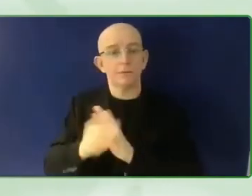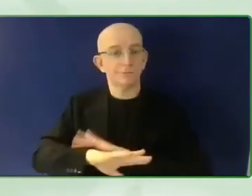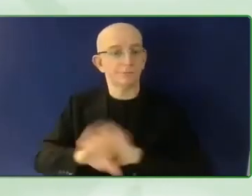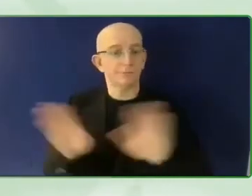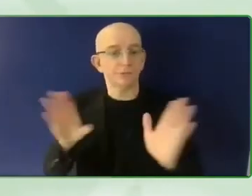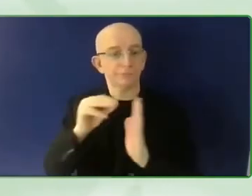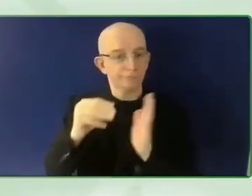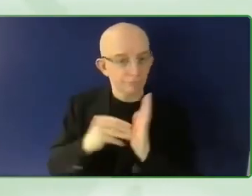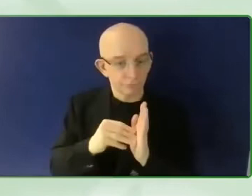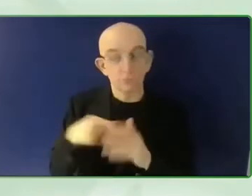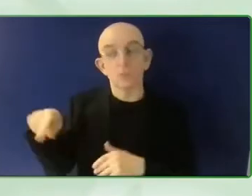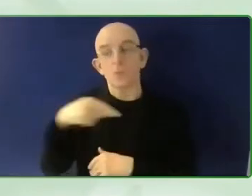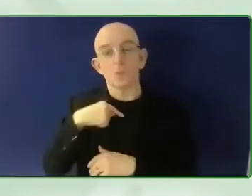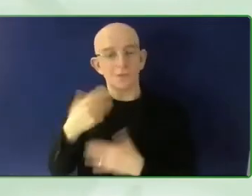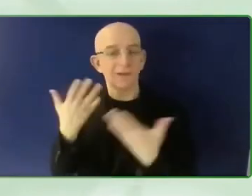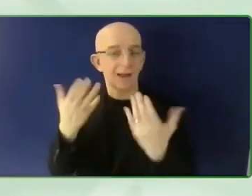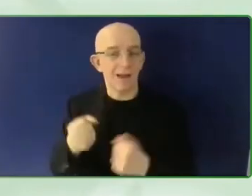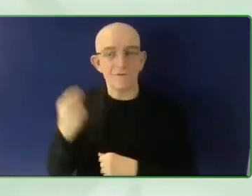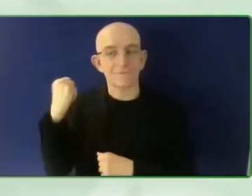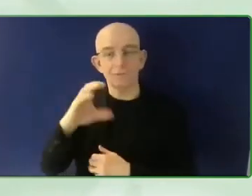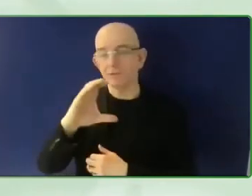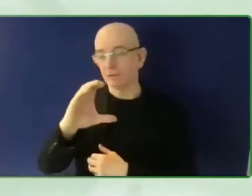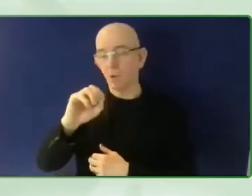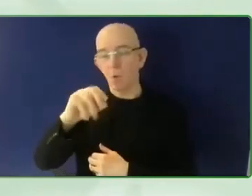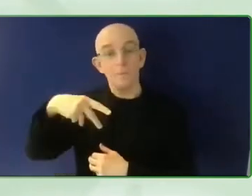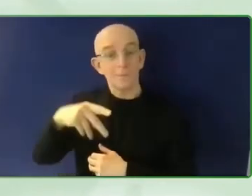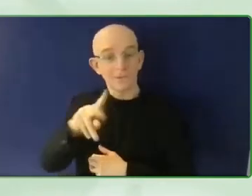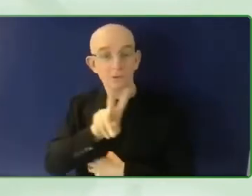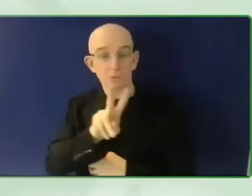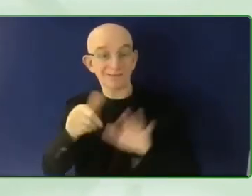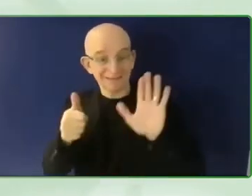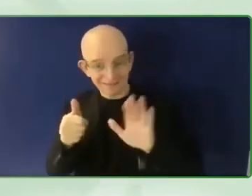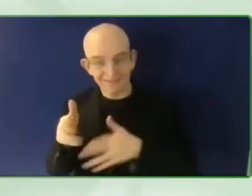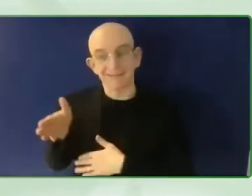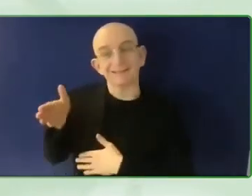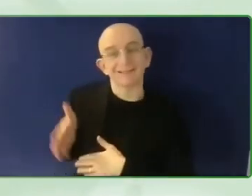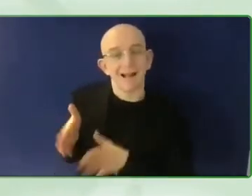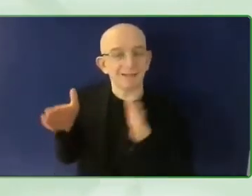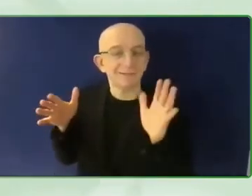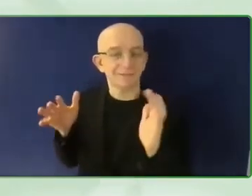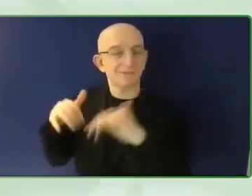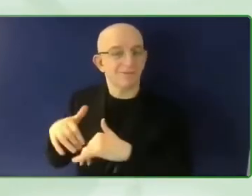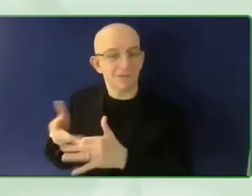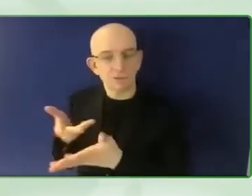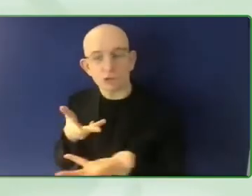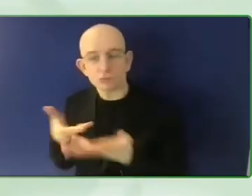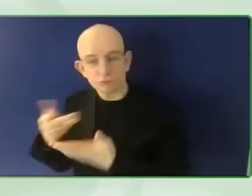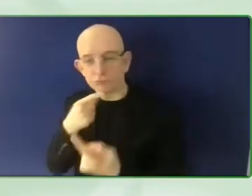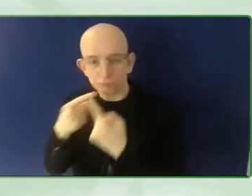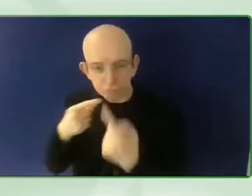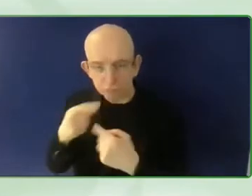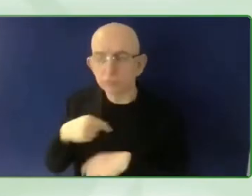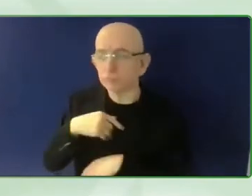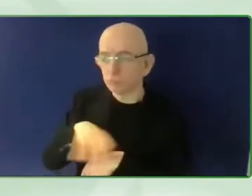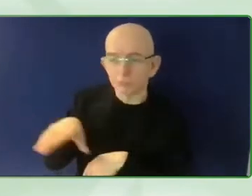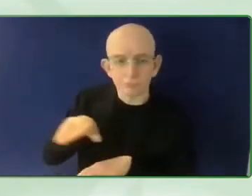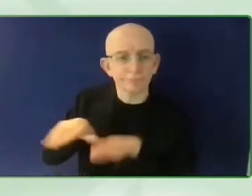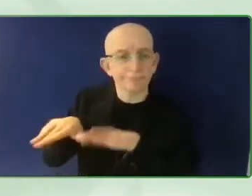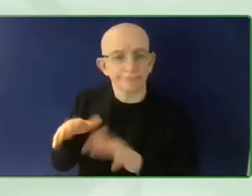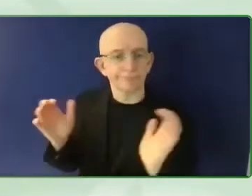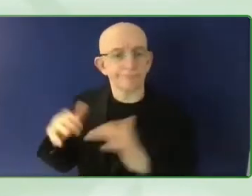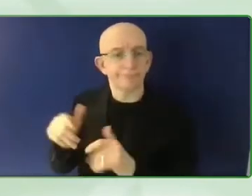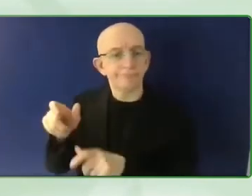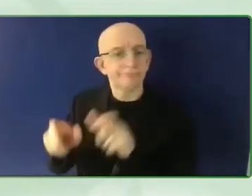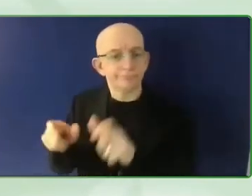really have to think about, you know, as these conversations happen in our sort of political classes, is the rhetoric